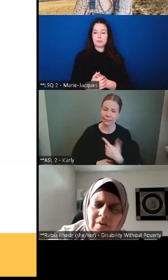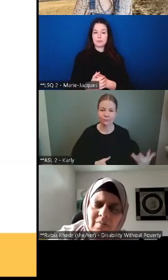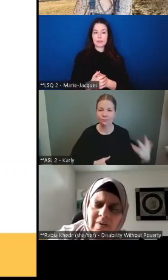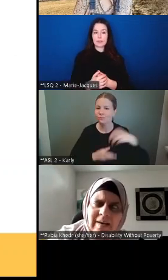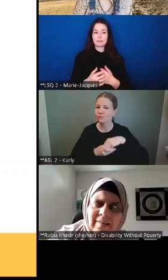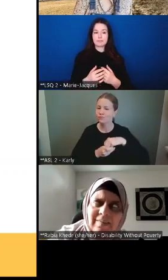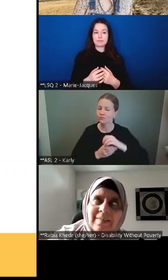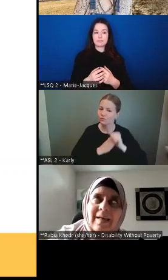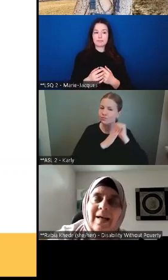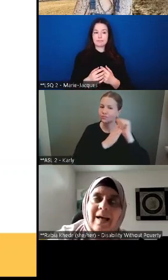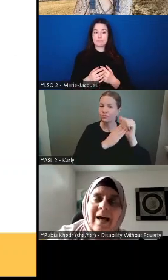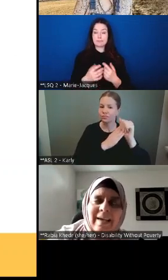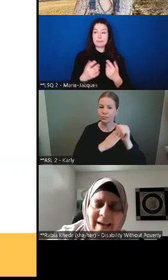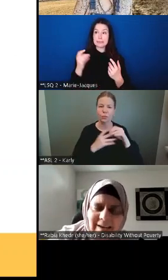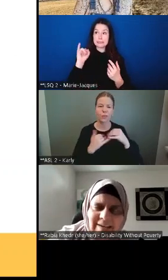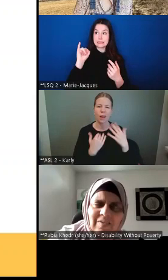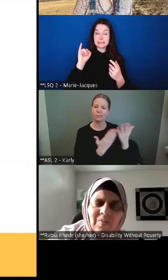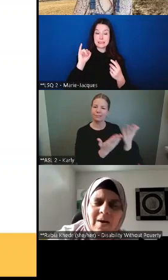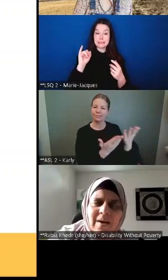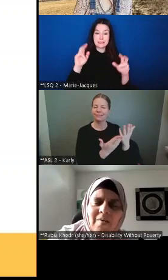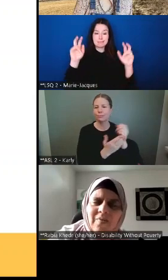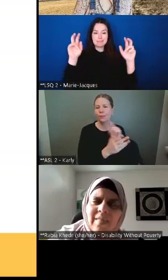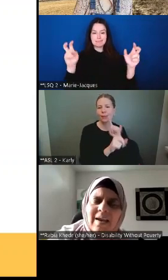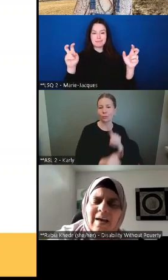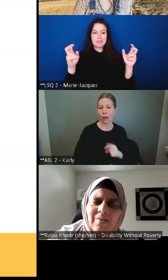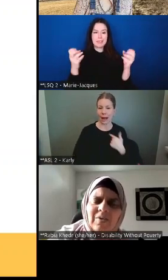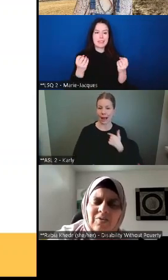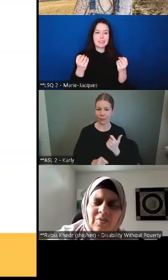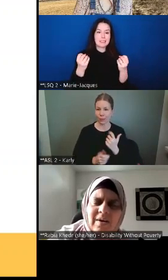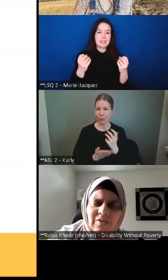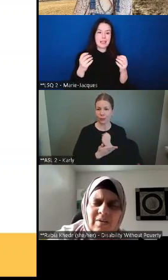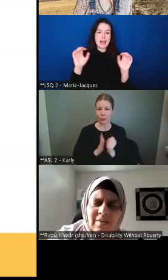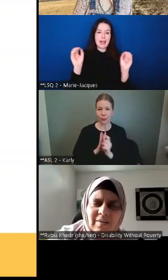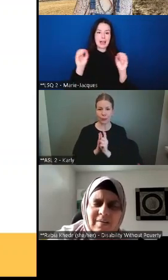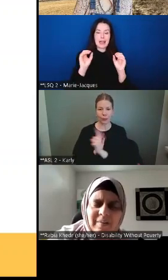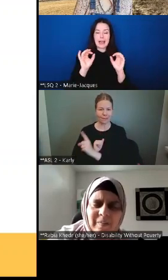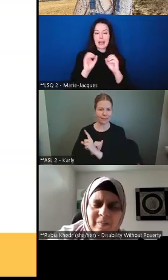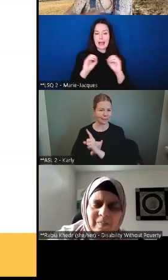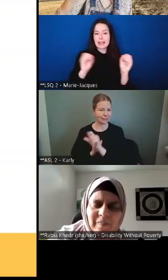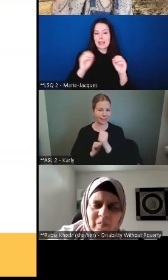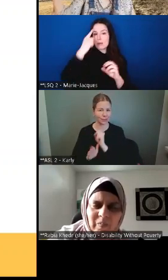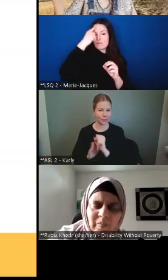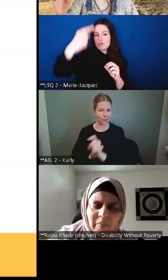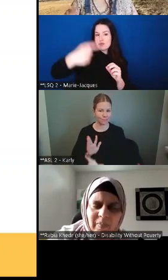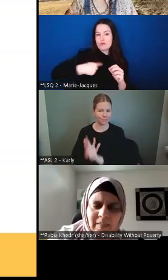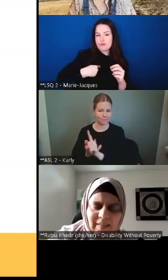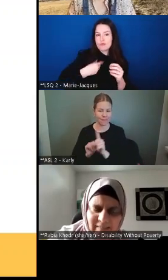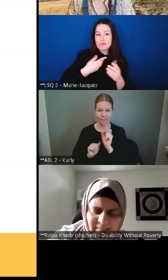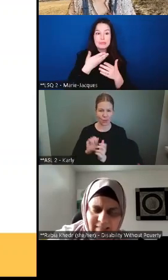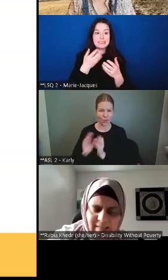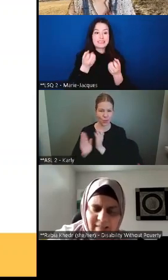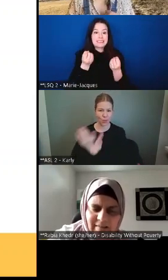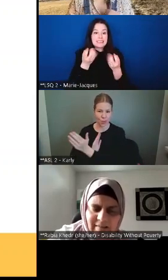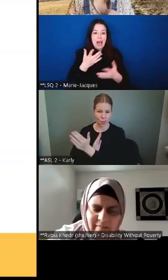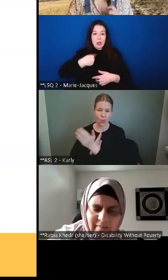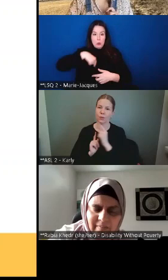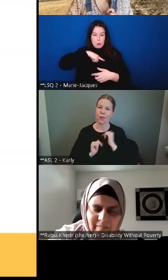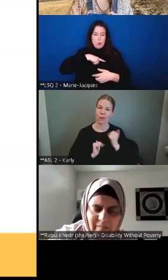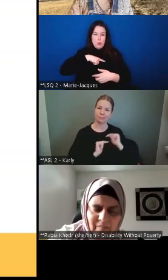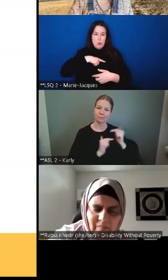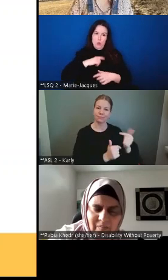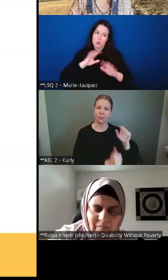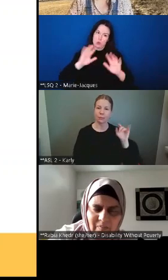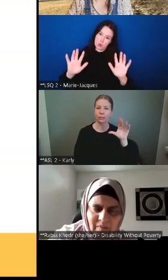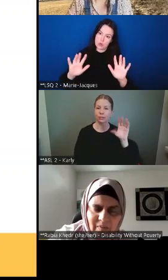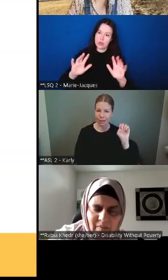you because yeah i kind of need to run out for that other situation yeah okay so um yeah we